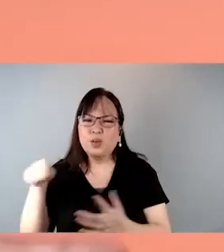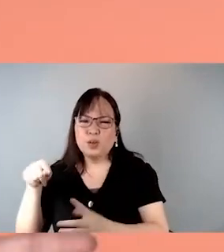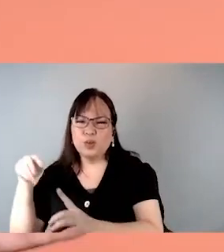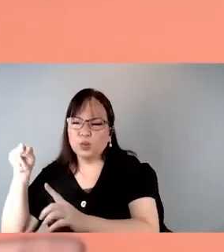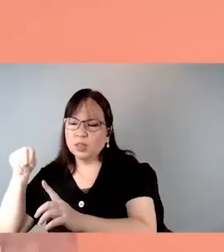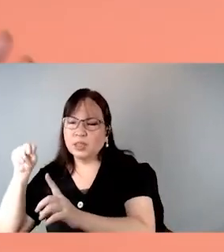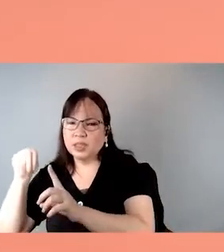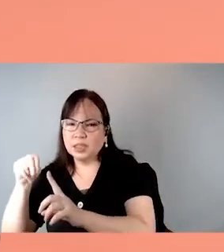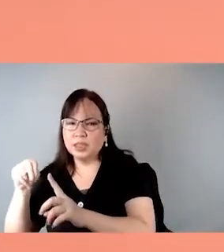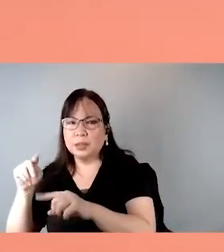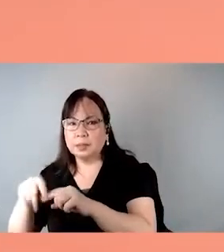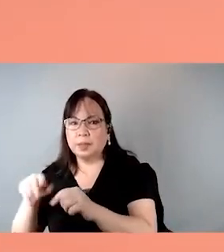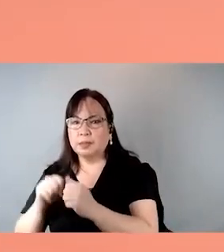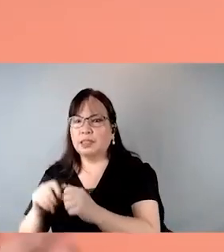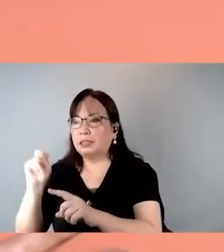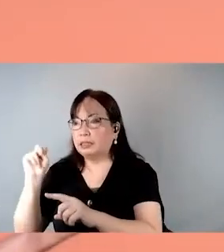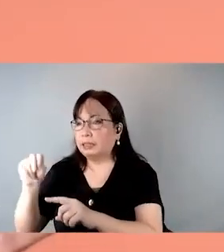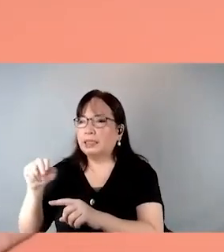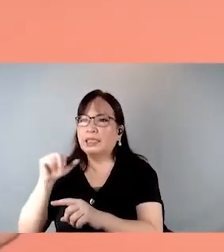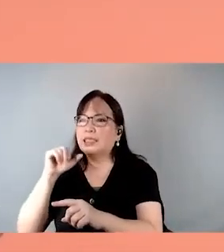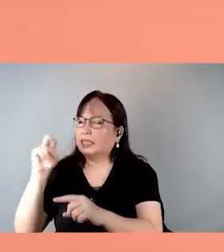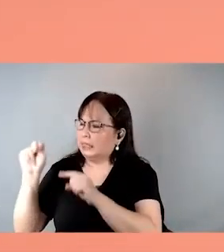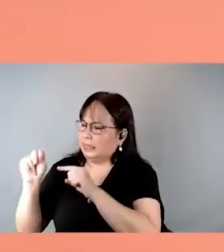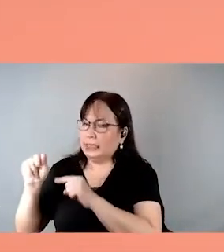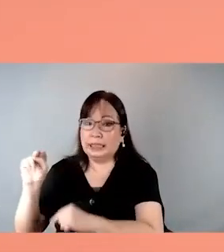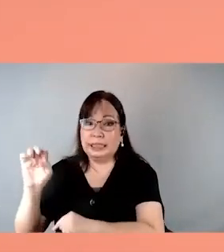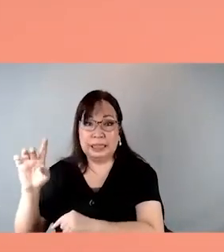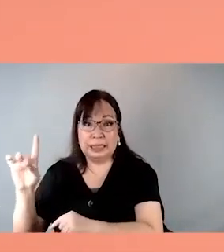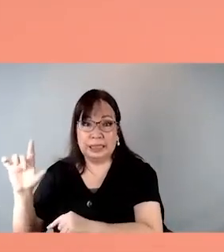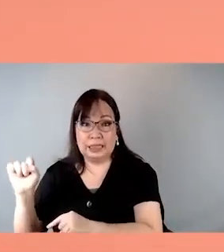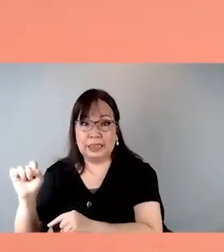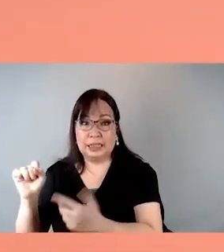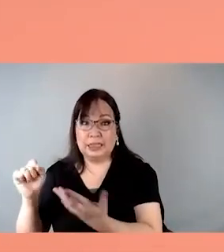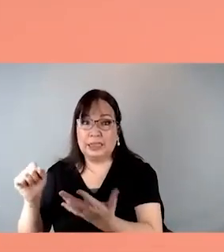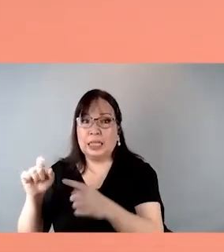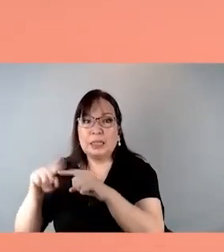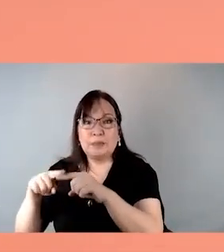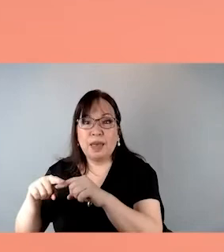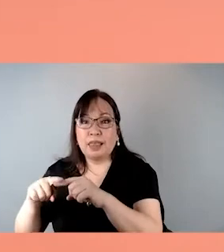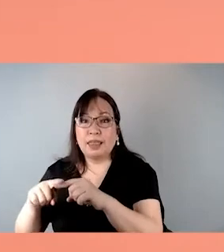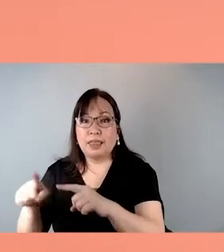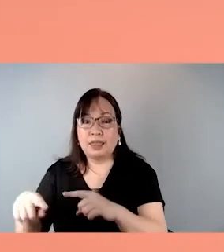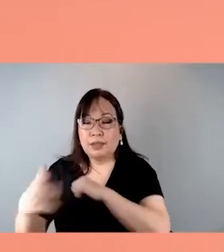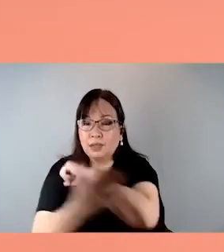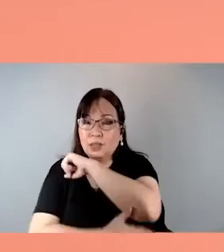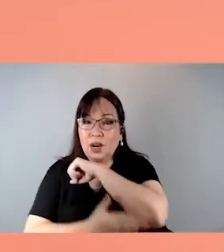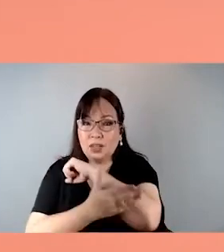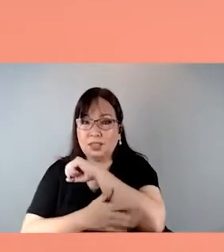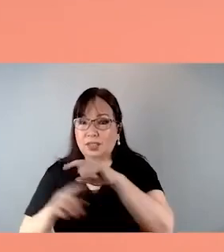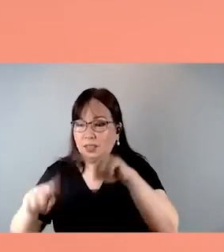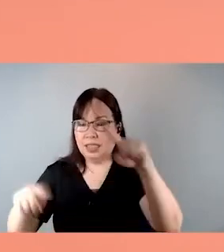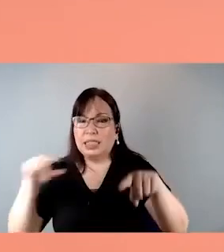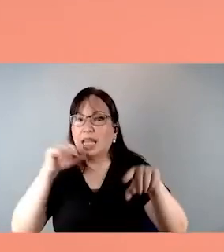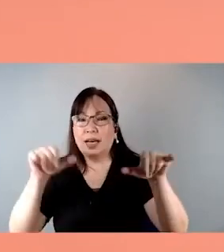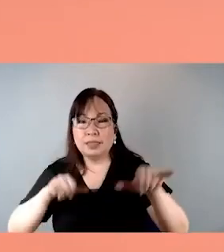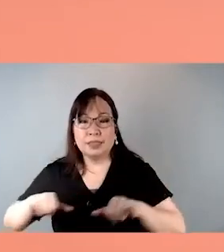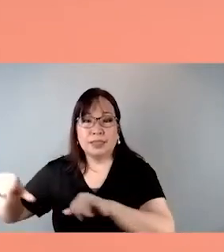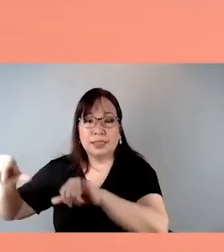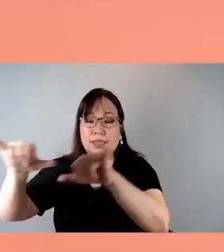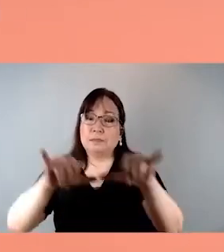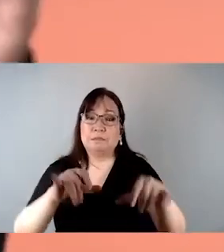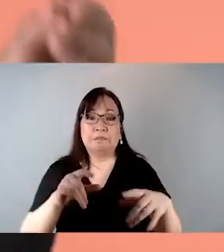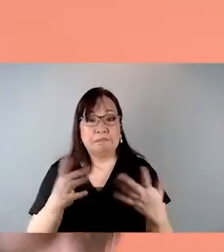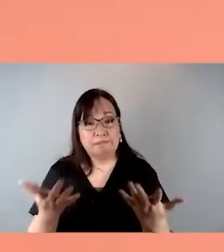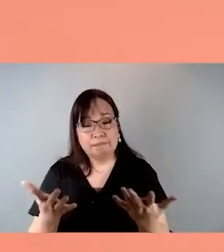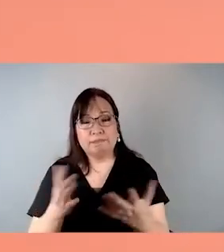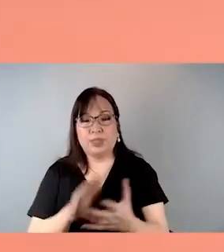-based approach, needs are not universal. What a child needs in Country A may be different from what a child